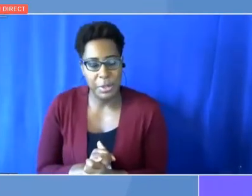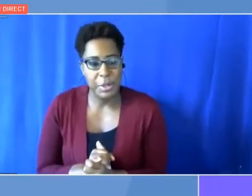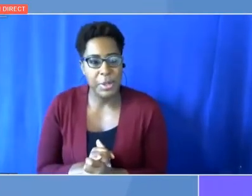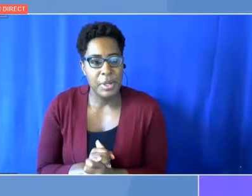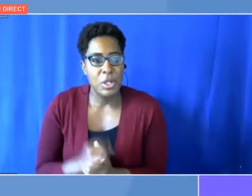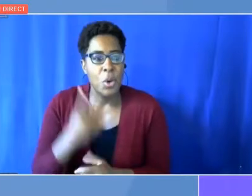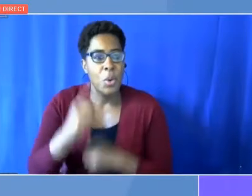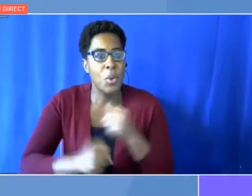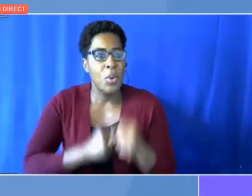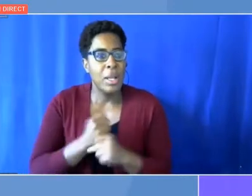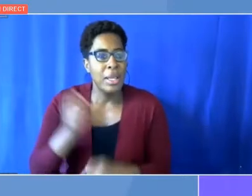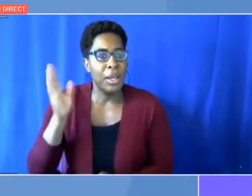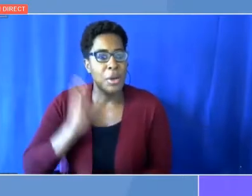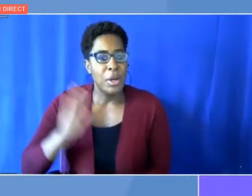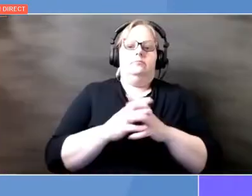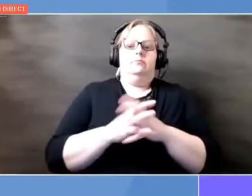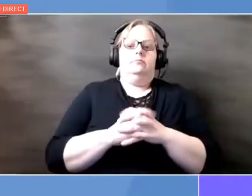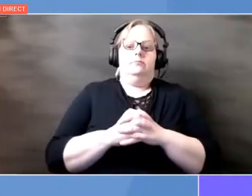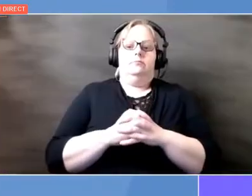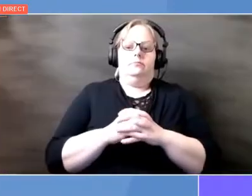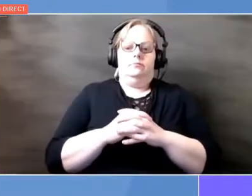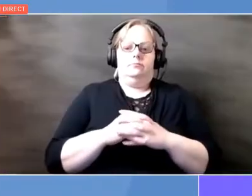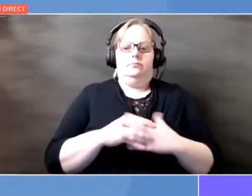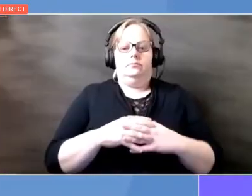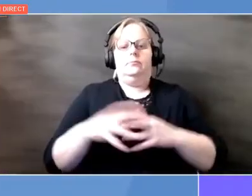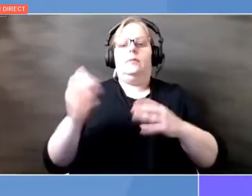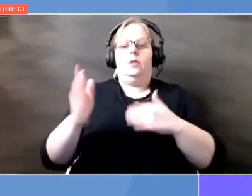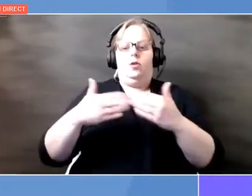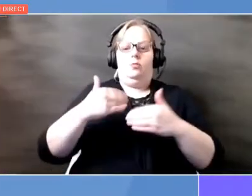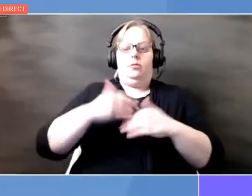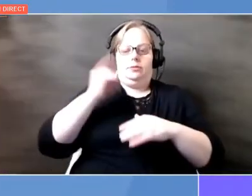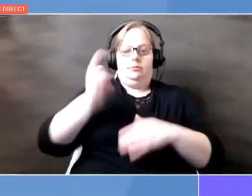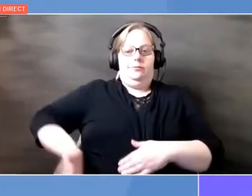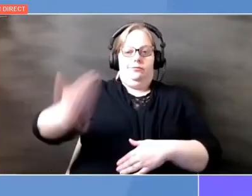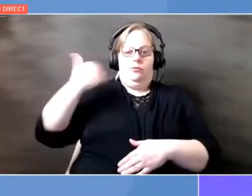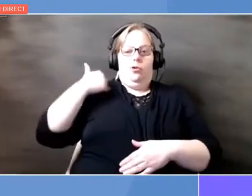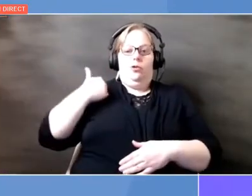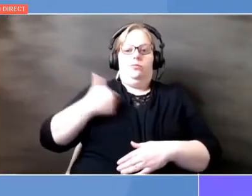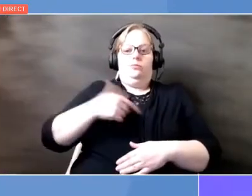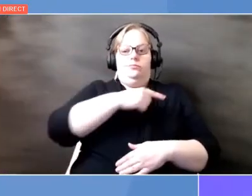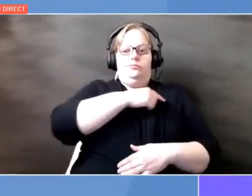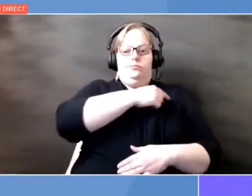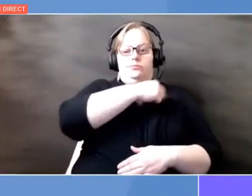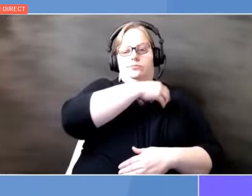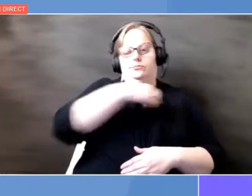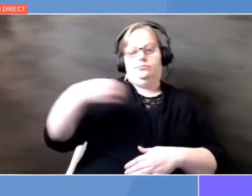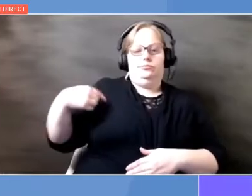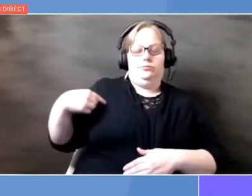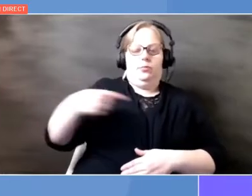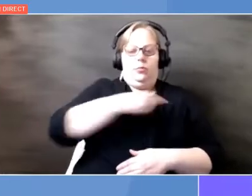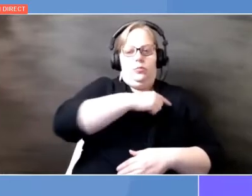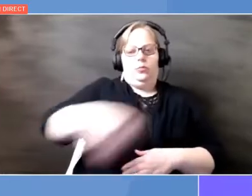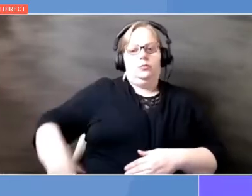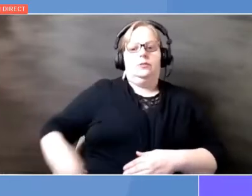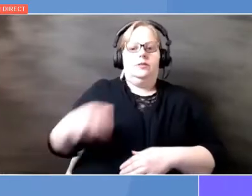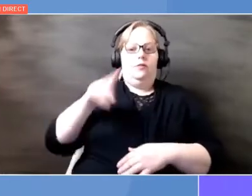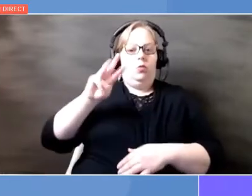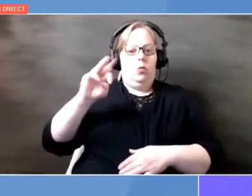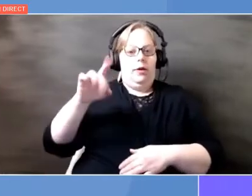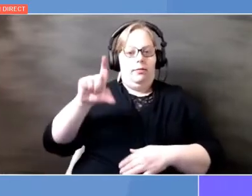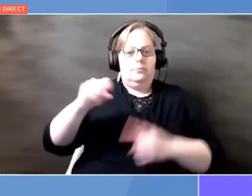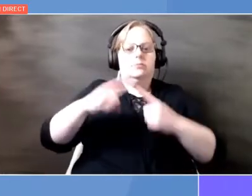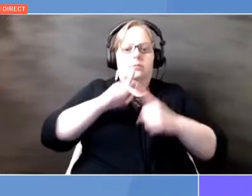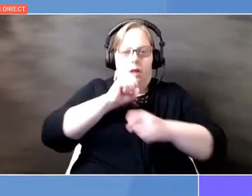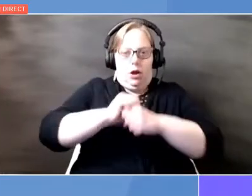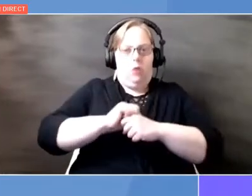in Glasgow, the then Prince of Wales, now, of course, our new King Charles III, implored the world to act, to